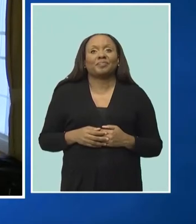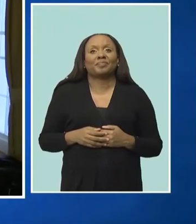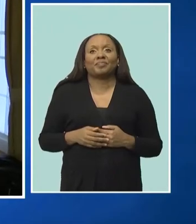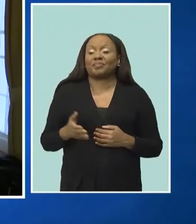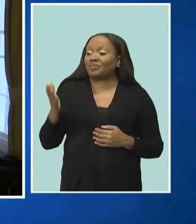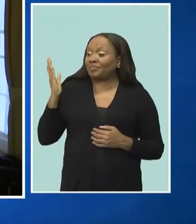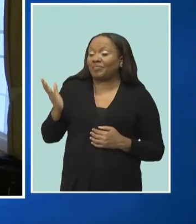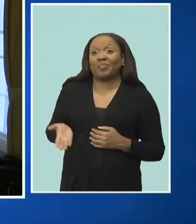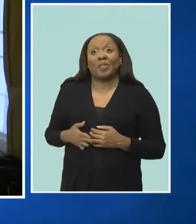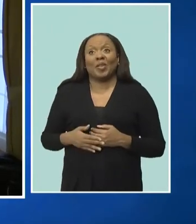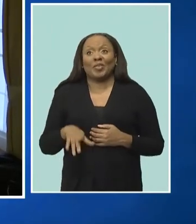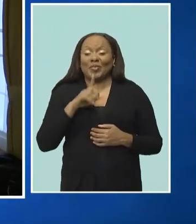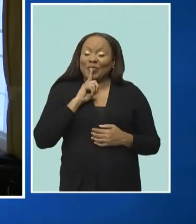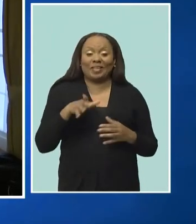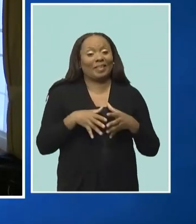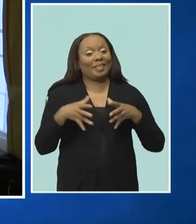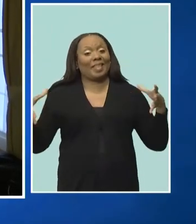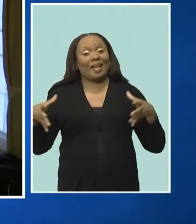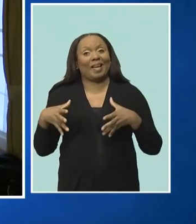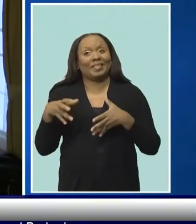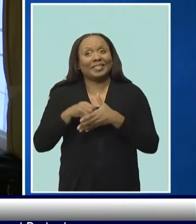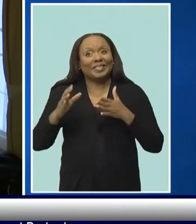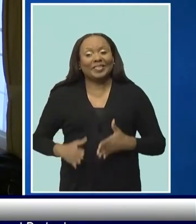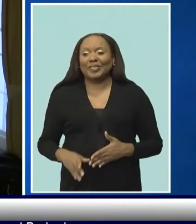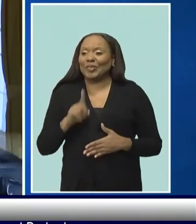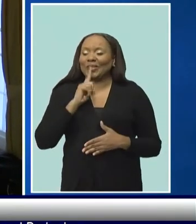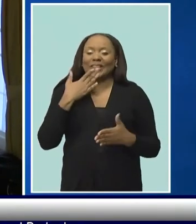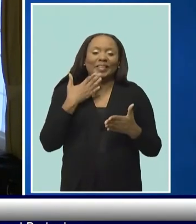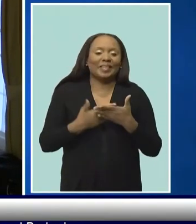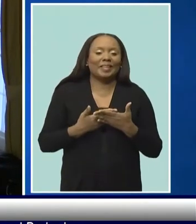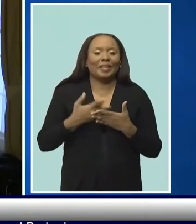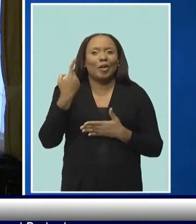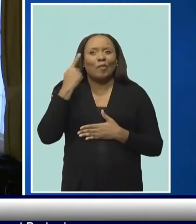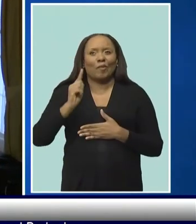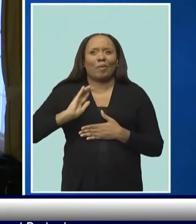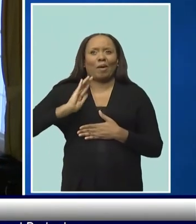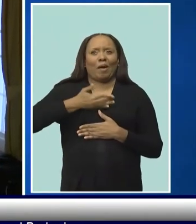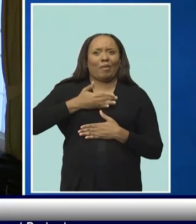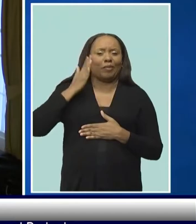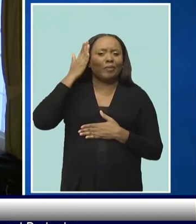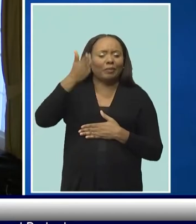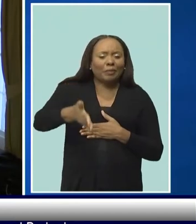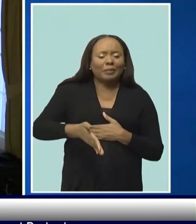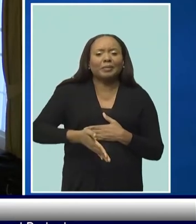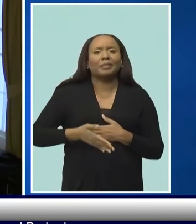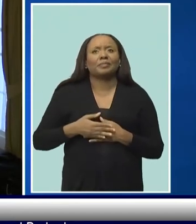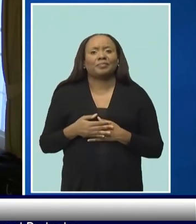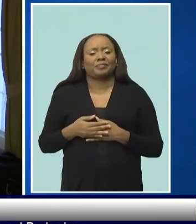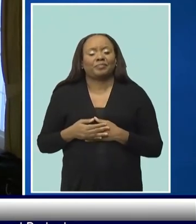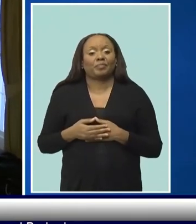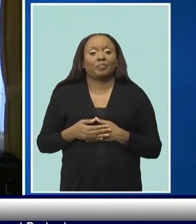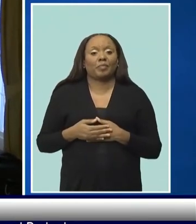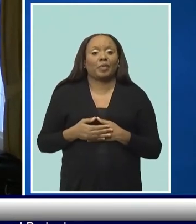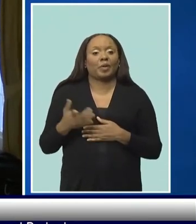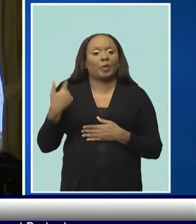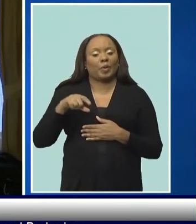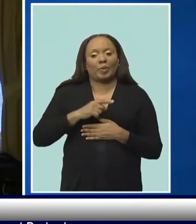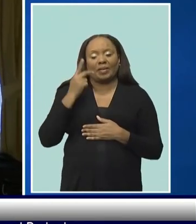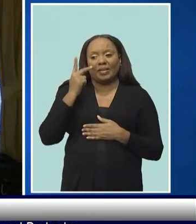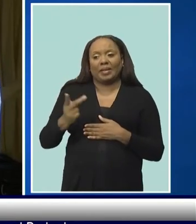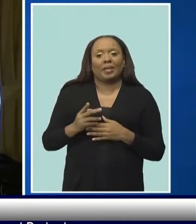and that augurs well for the future of the award. We are seeing more and more